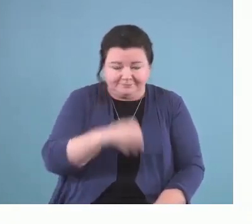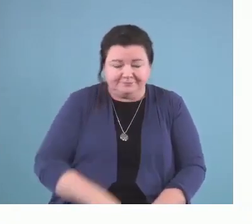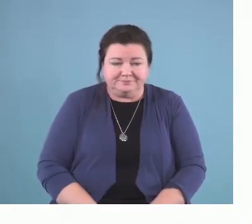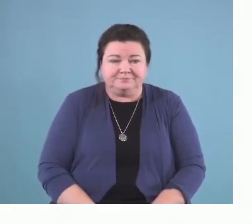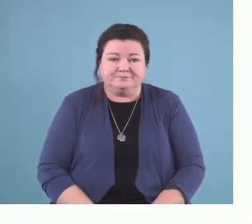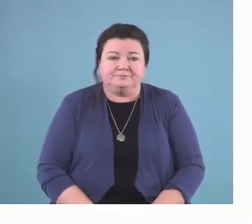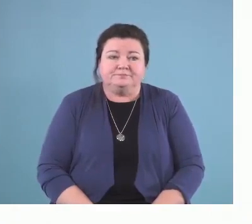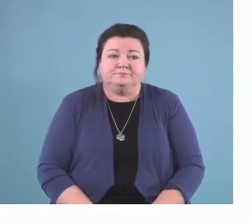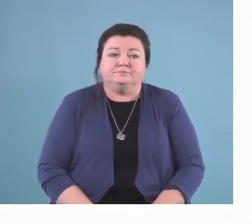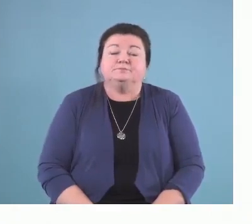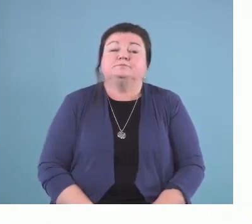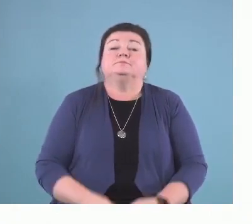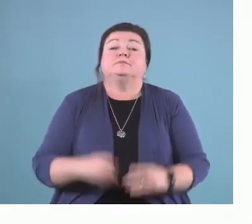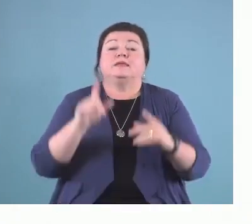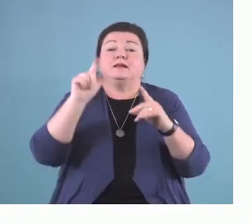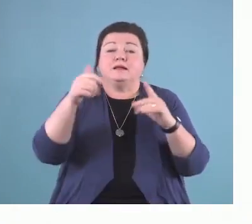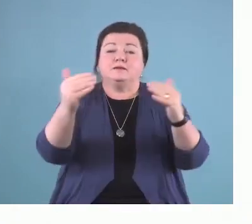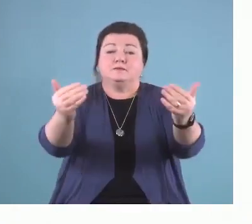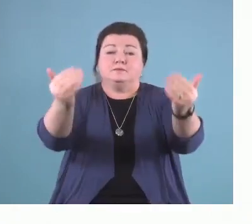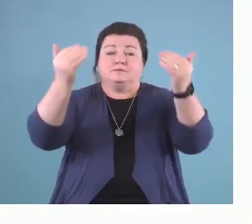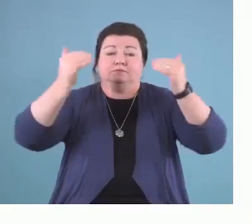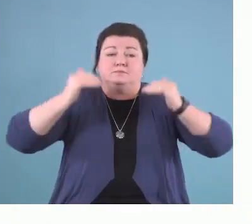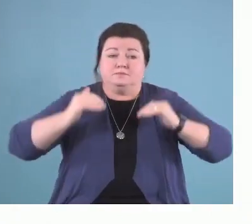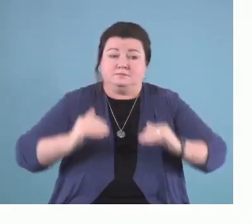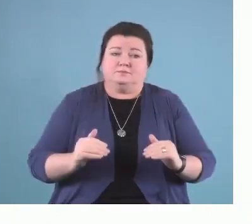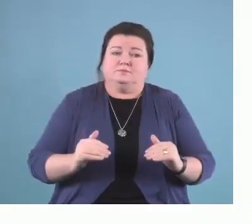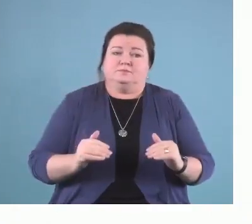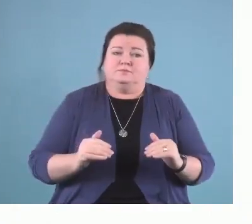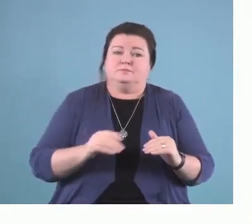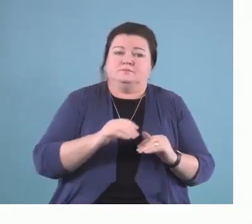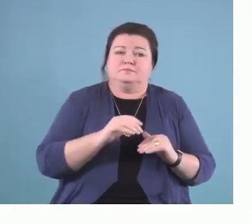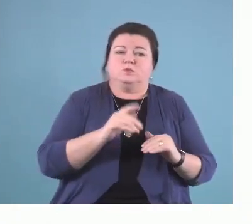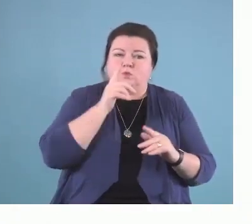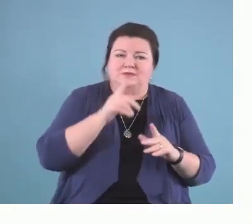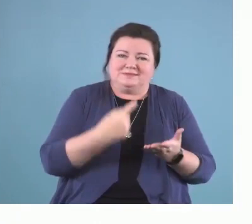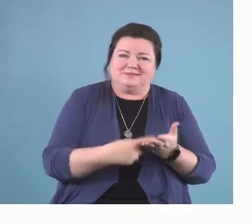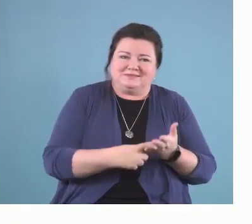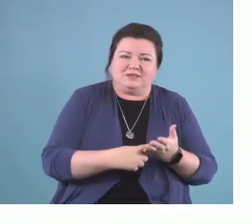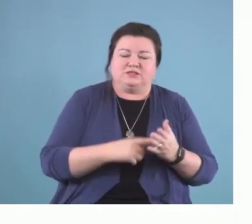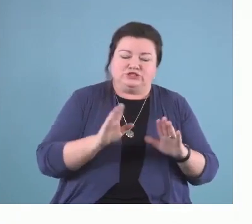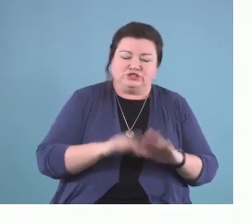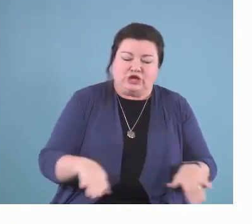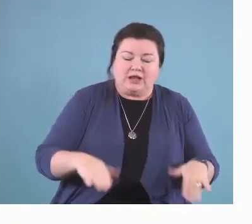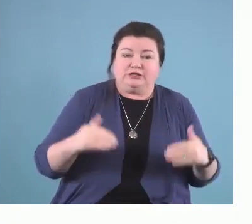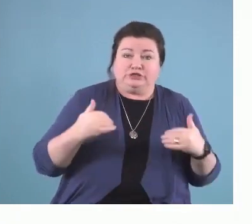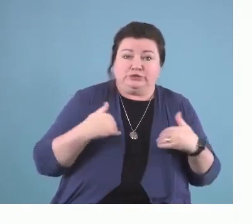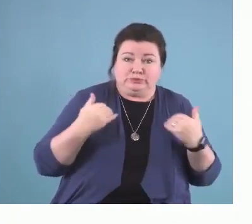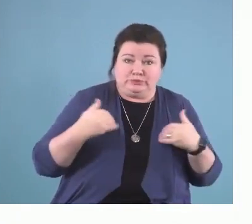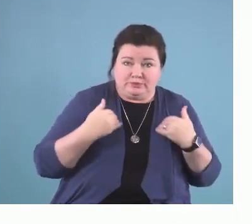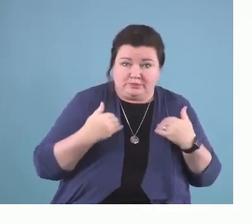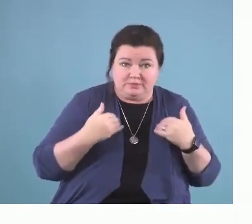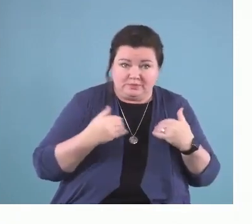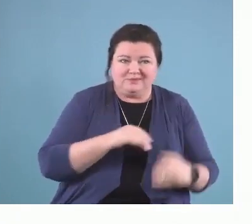And then I'm going to talk to you about at the same time, the Child and Youth Version, the ICF